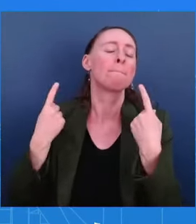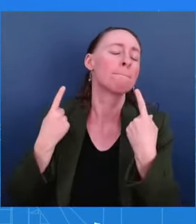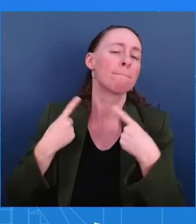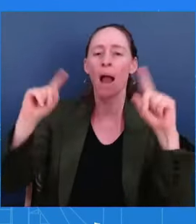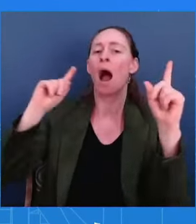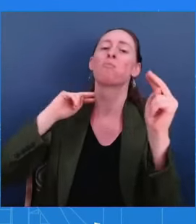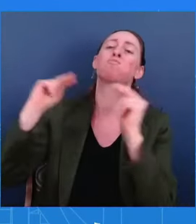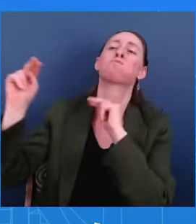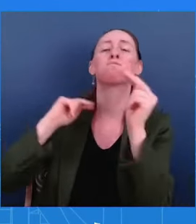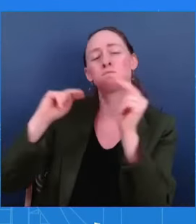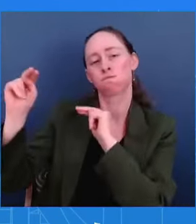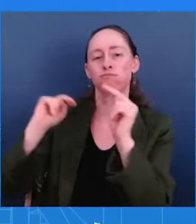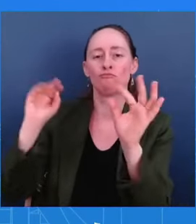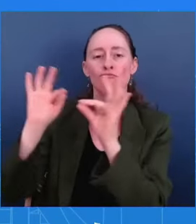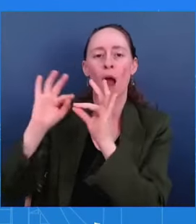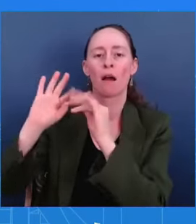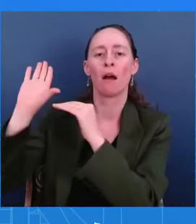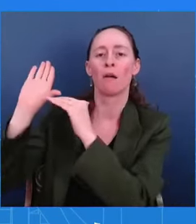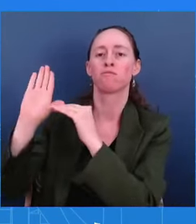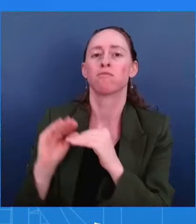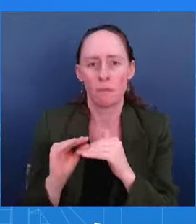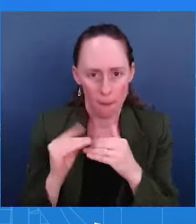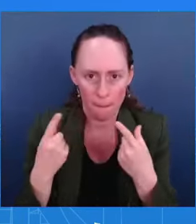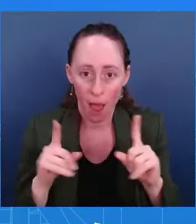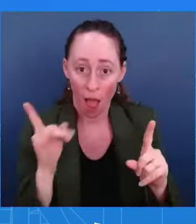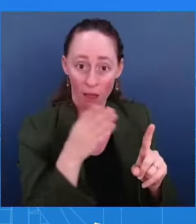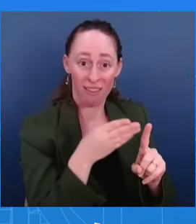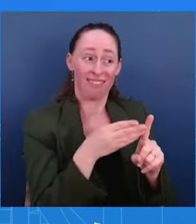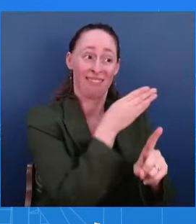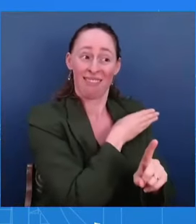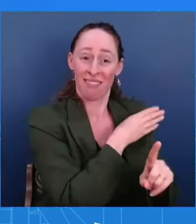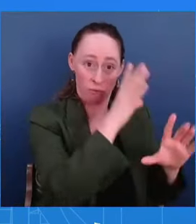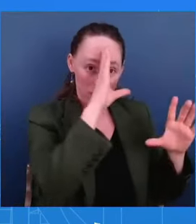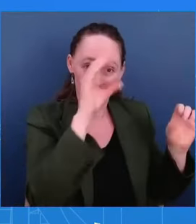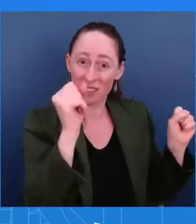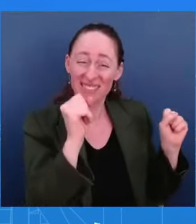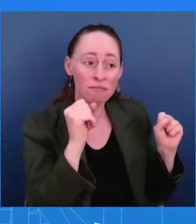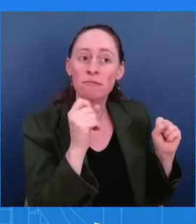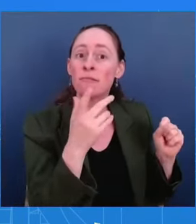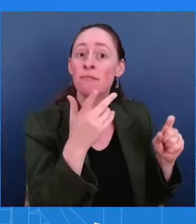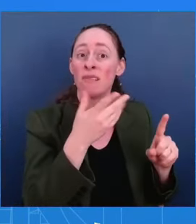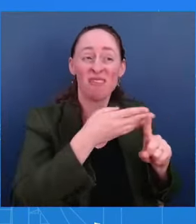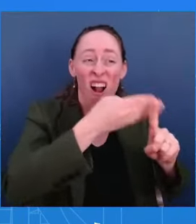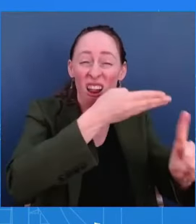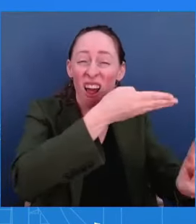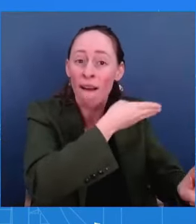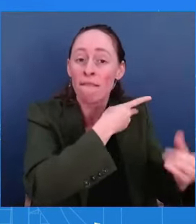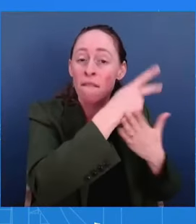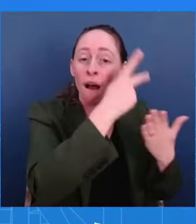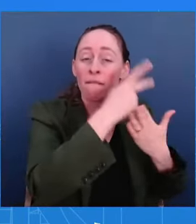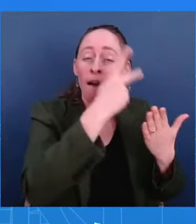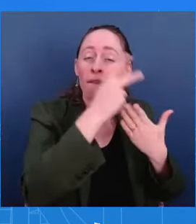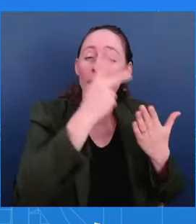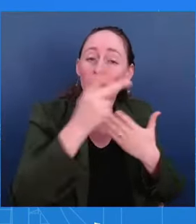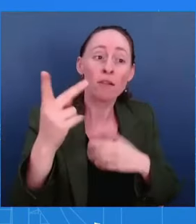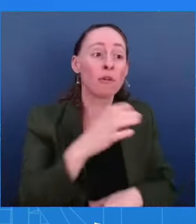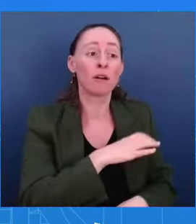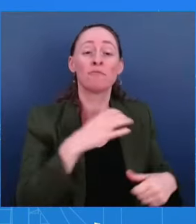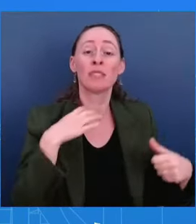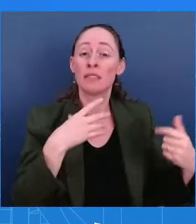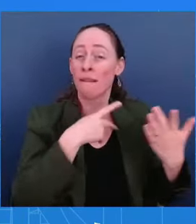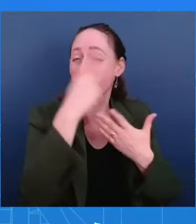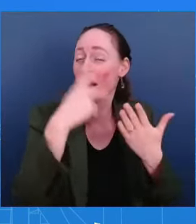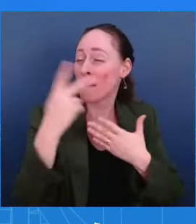presidents have tried to do it. Other elected officials have tried to do it. They can't get it done. Manufacturing is indeed coming back here to America. Our infrastructure